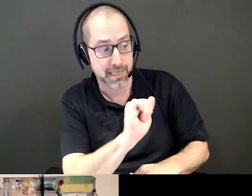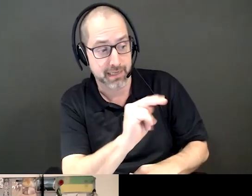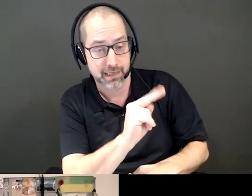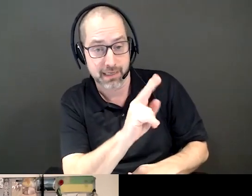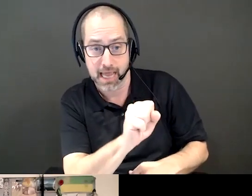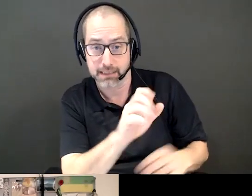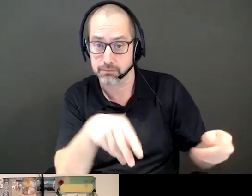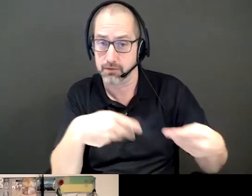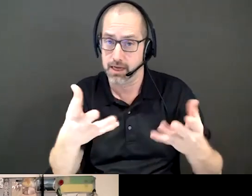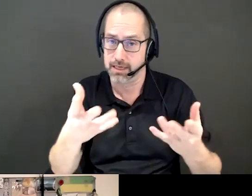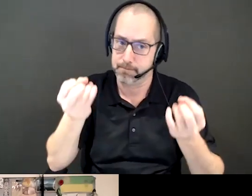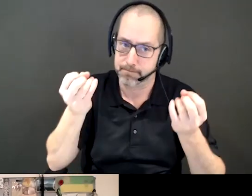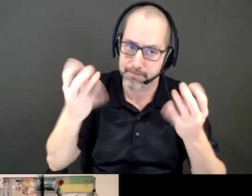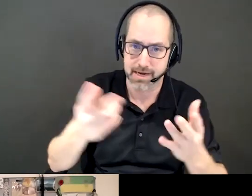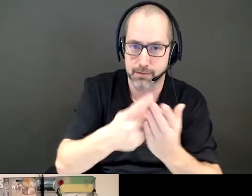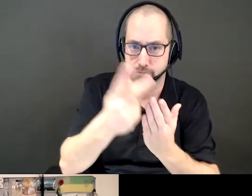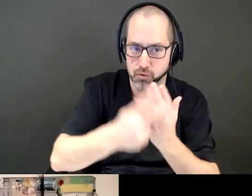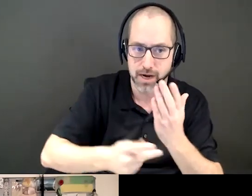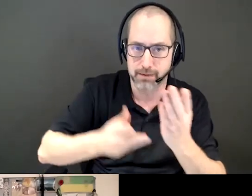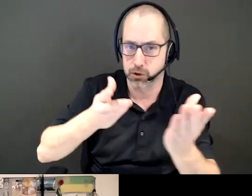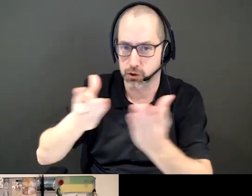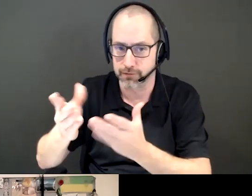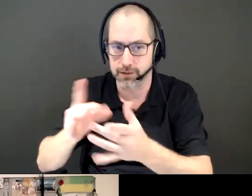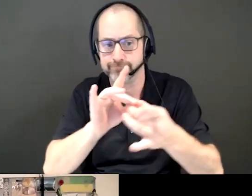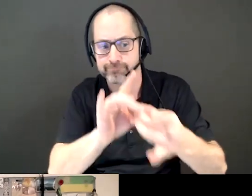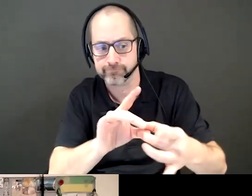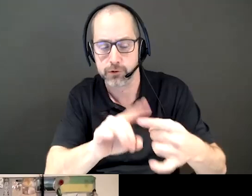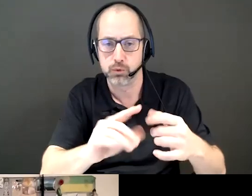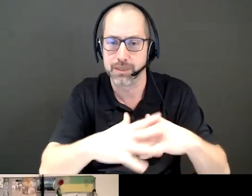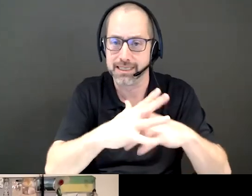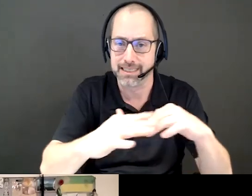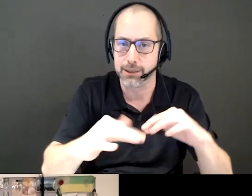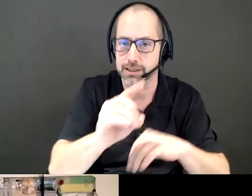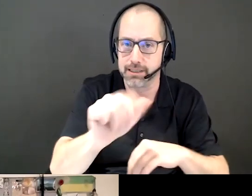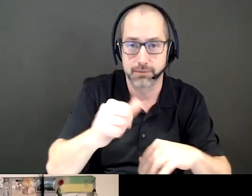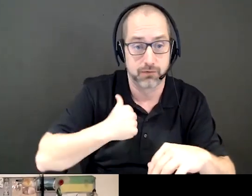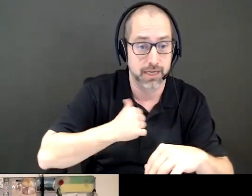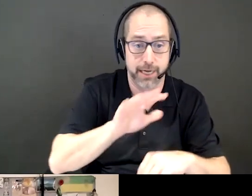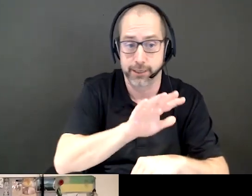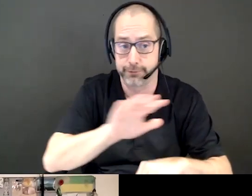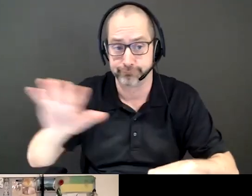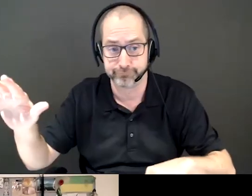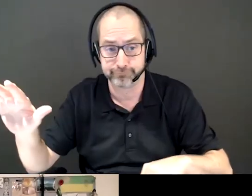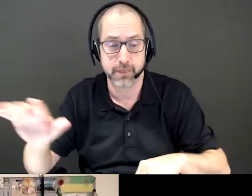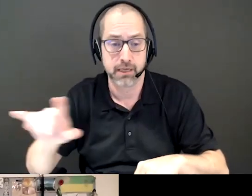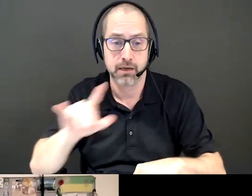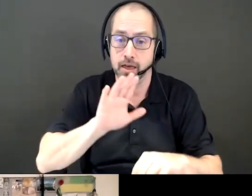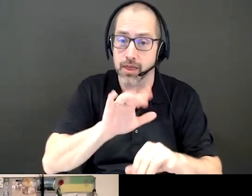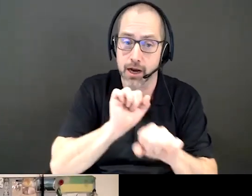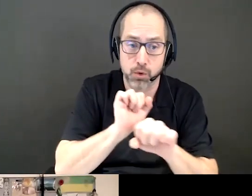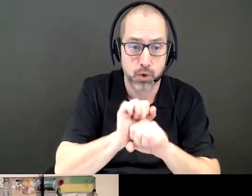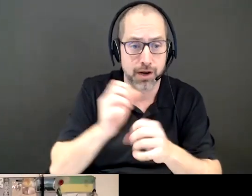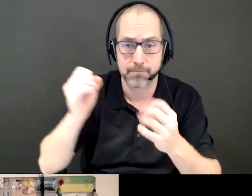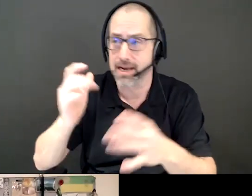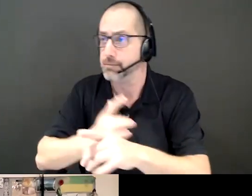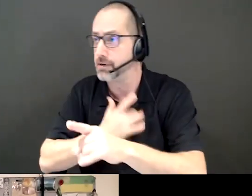of programs and services relating to Indigenous disability across Canada, and their work has been highlighted through numerous provincial,